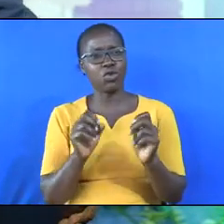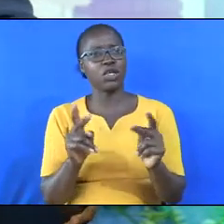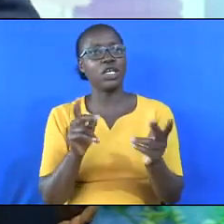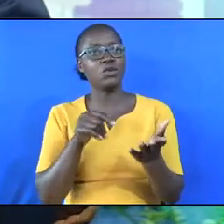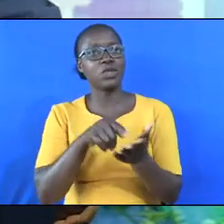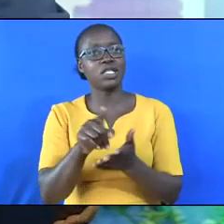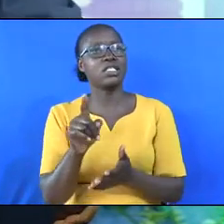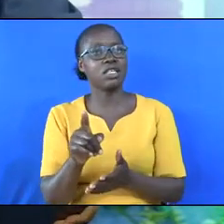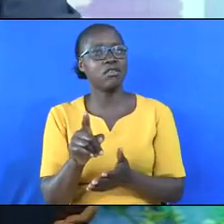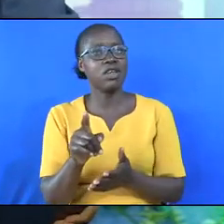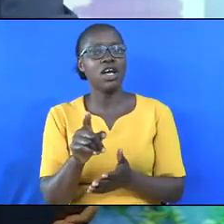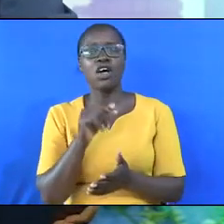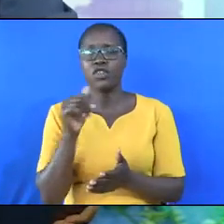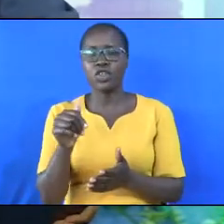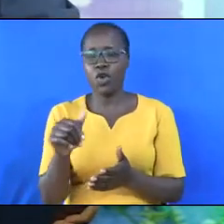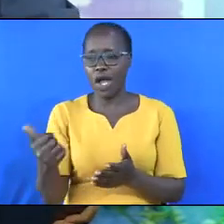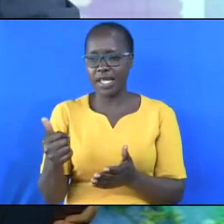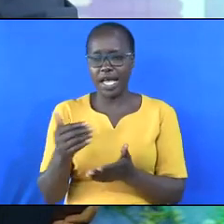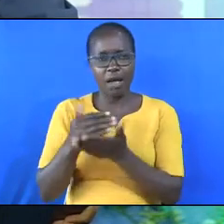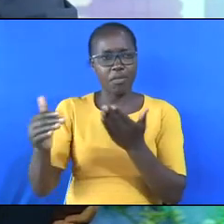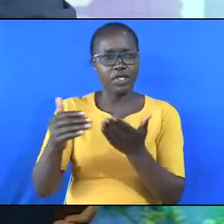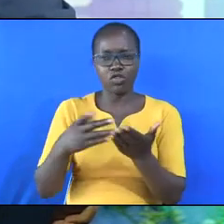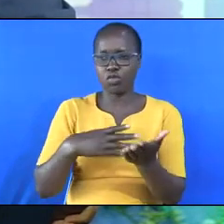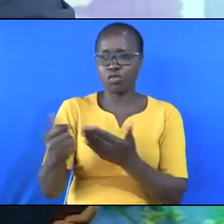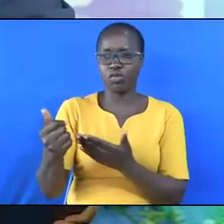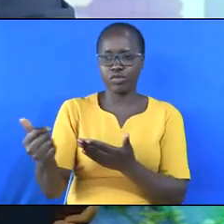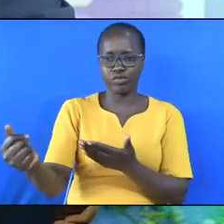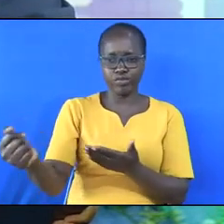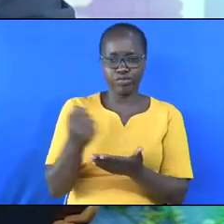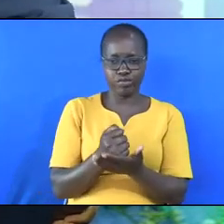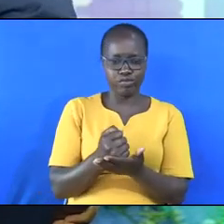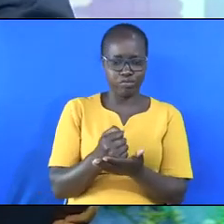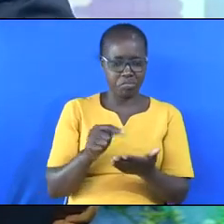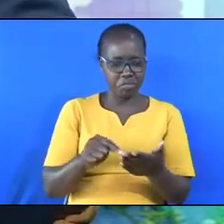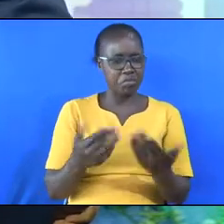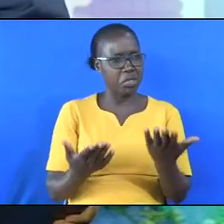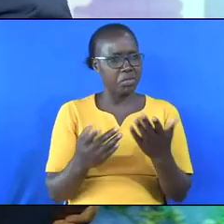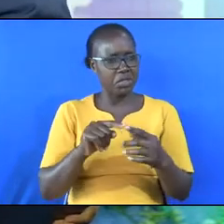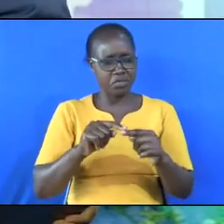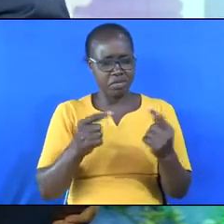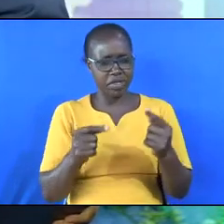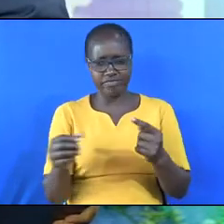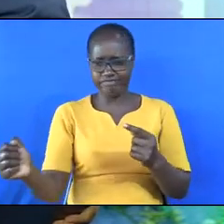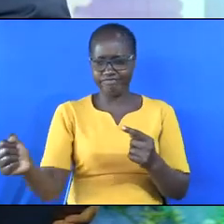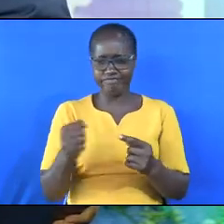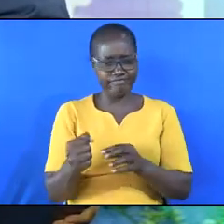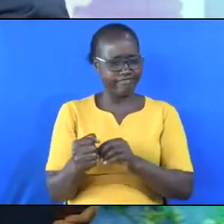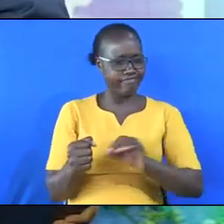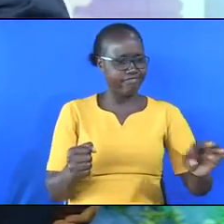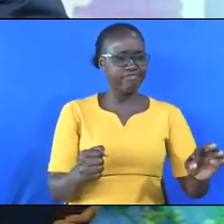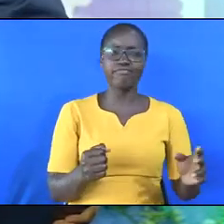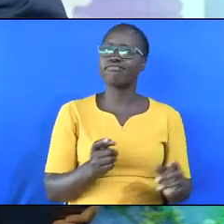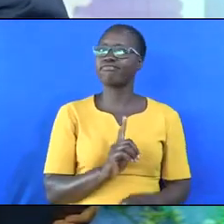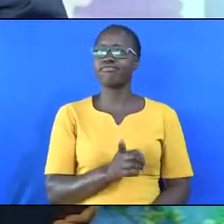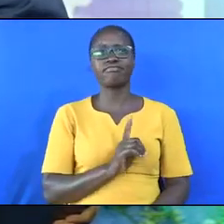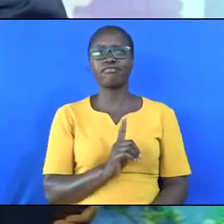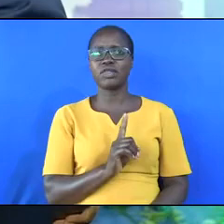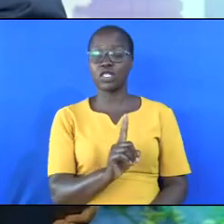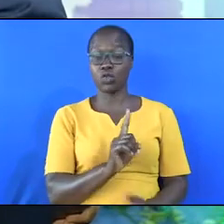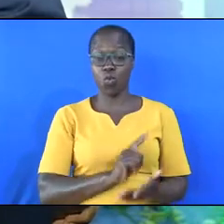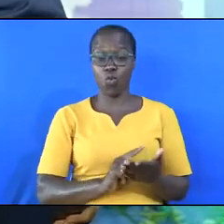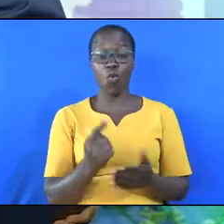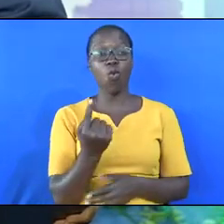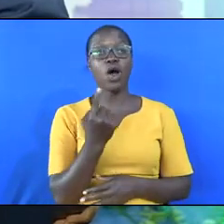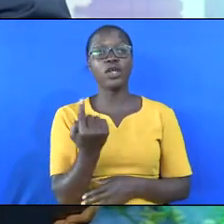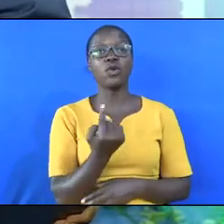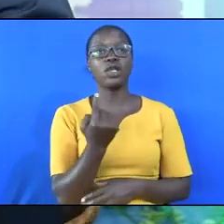There are no spare parts for our body. I know there are issues like organ transport, but you do not want to be